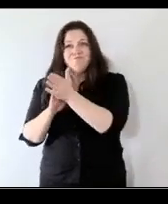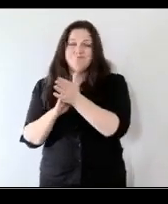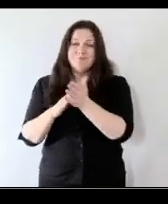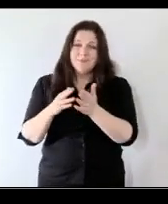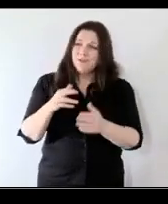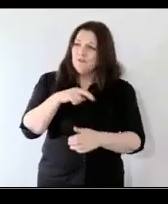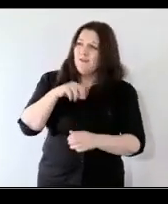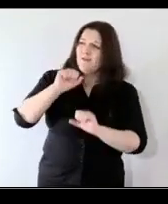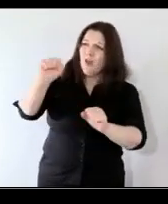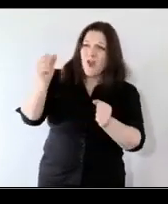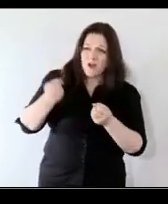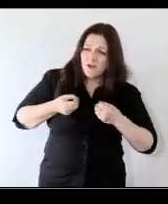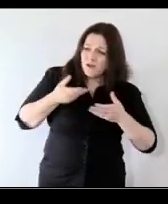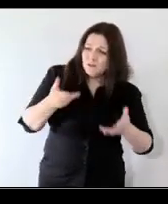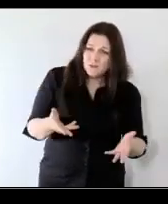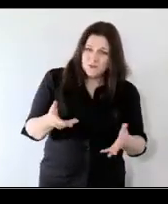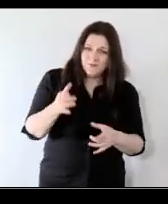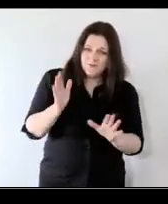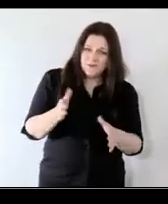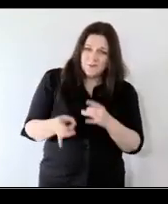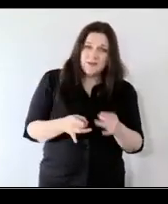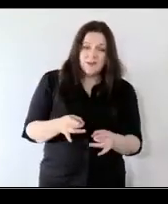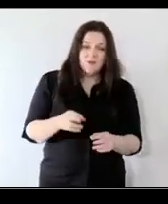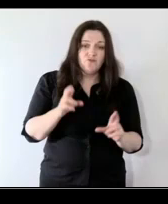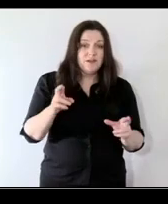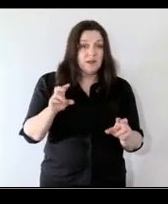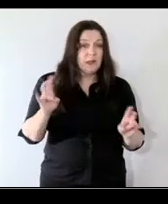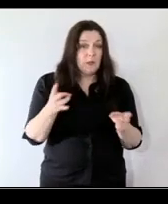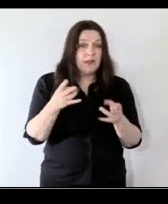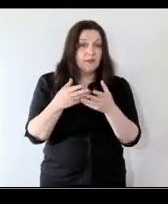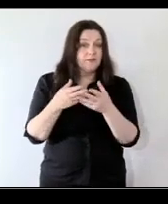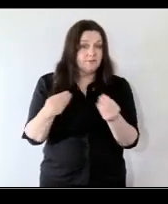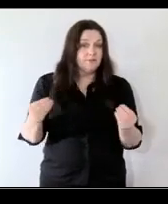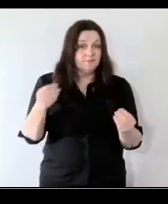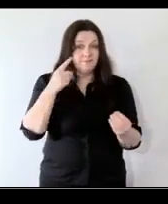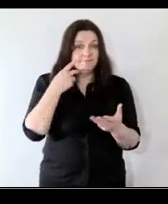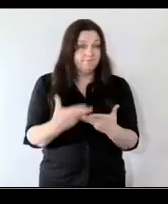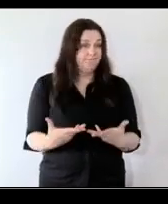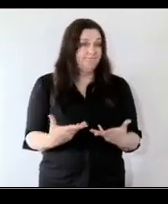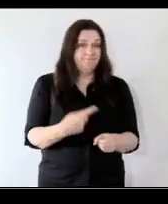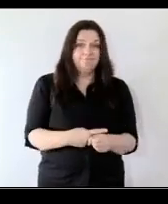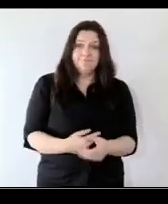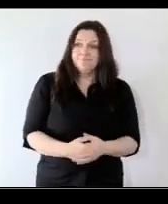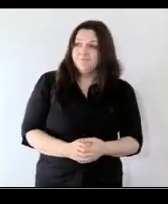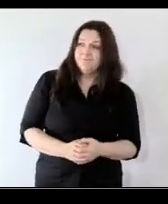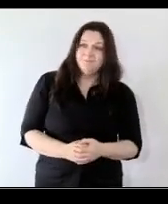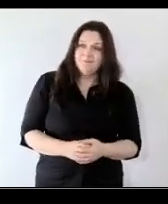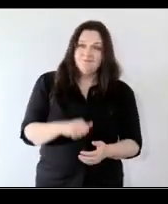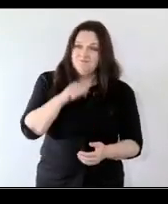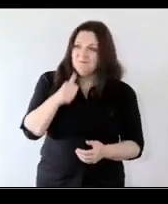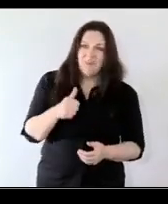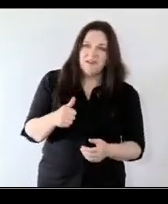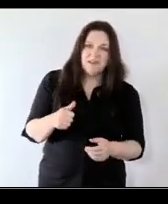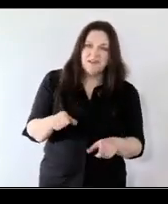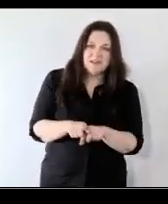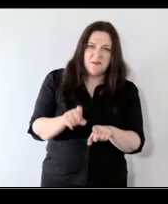the contributions that they made and quite quickly that that seems to have vanished again and we're not giving people